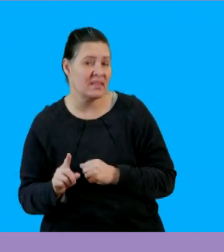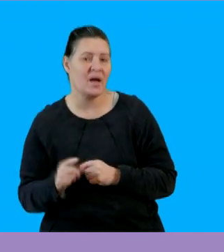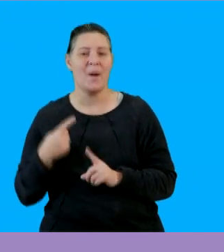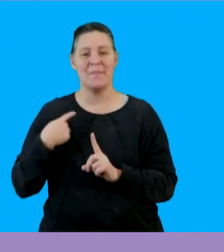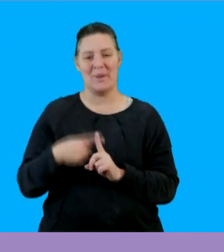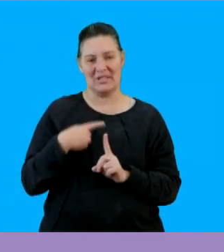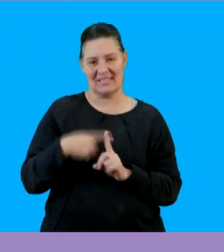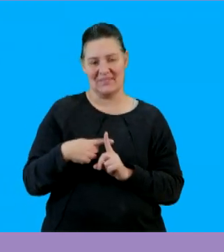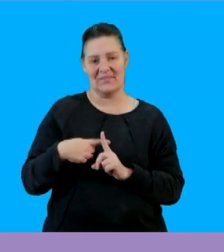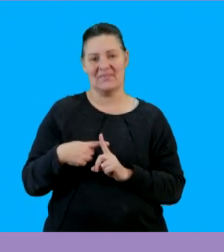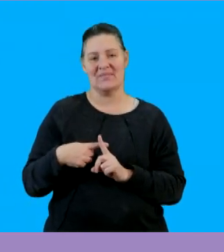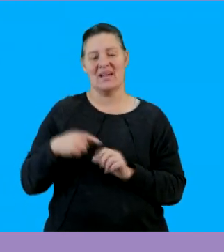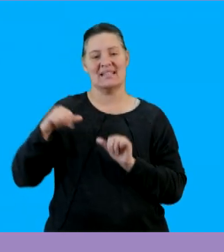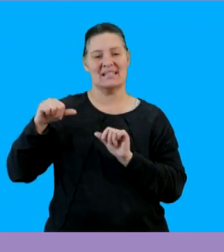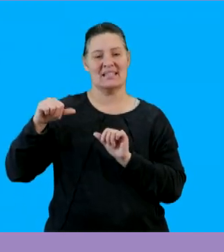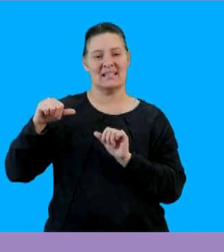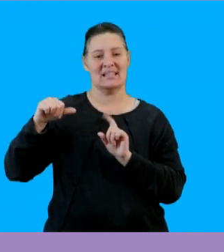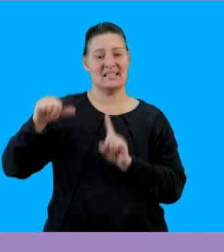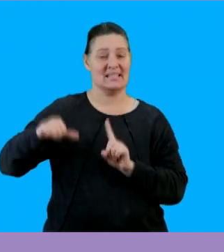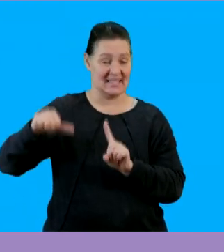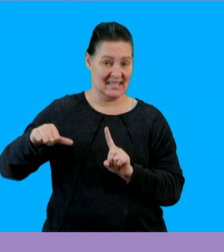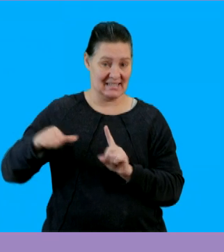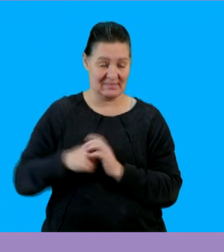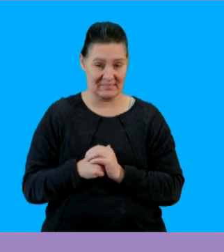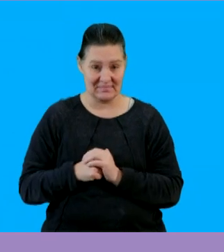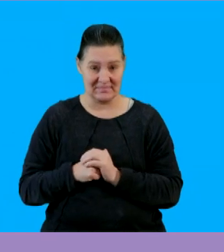off with our positive 16